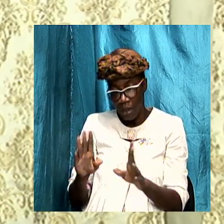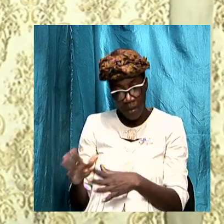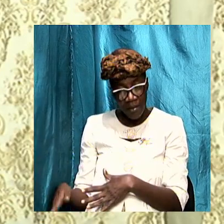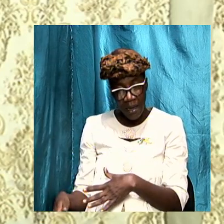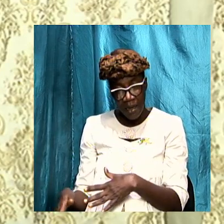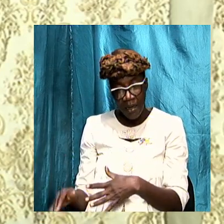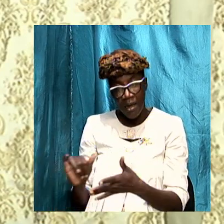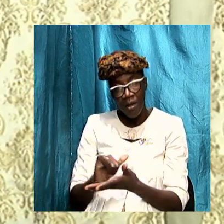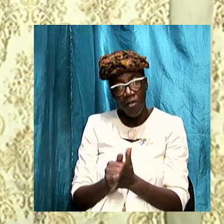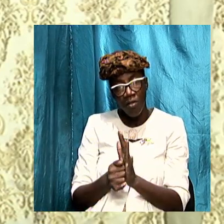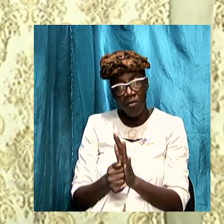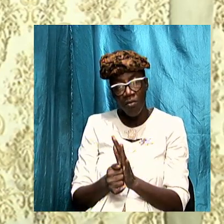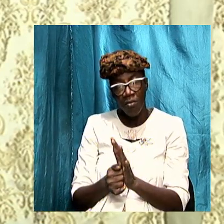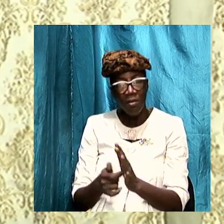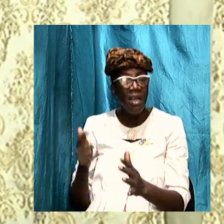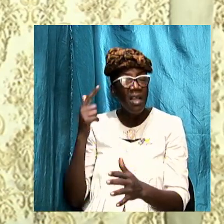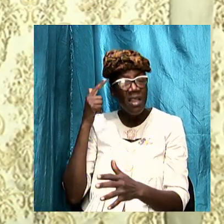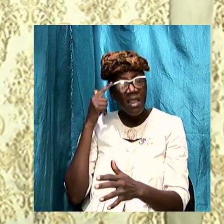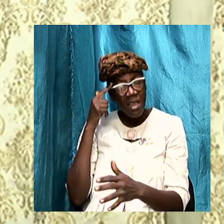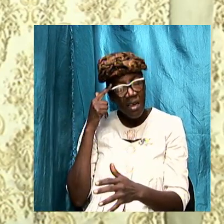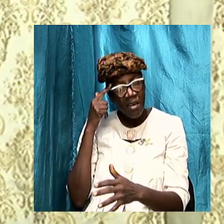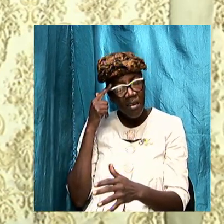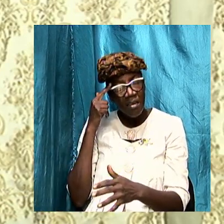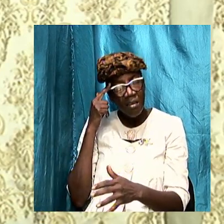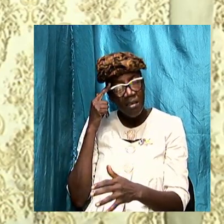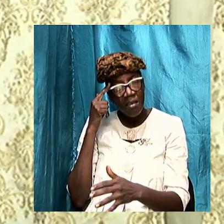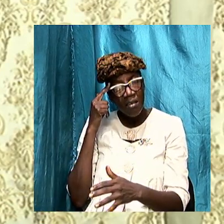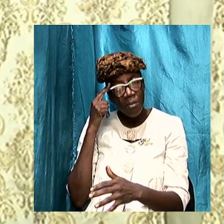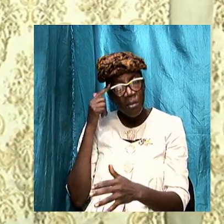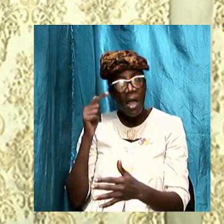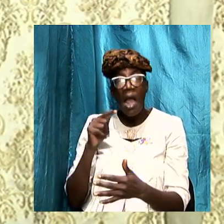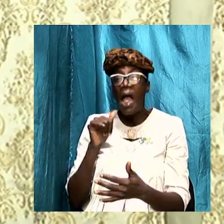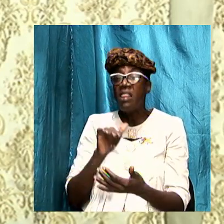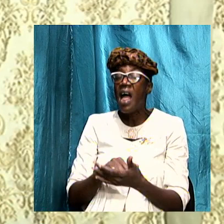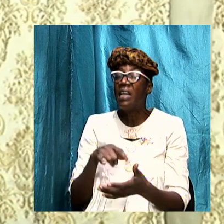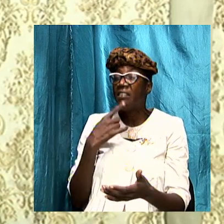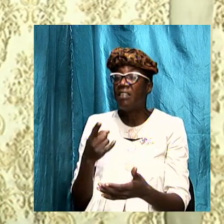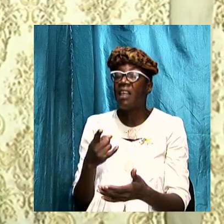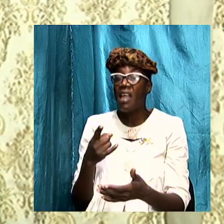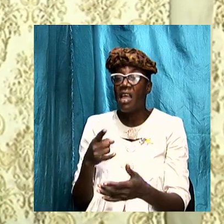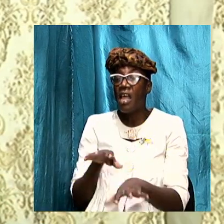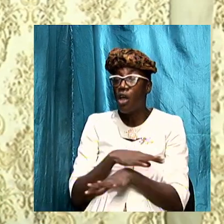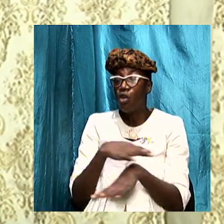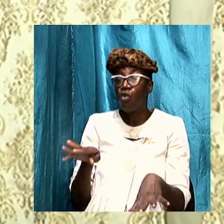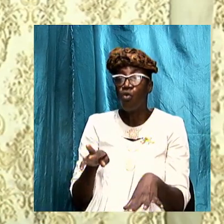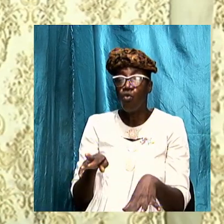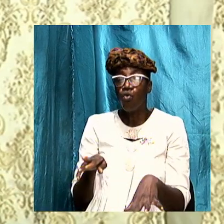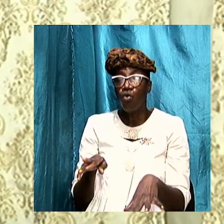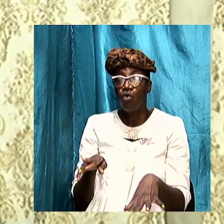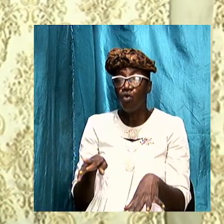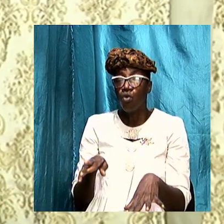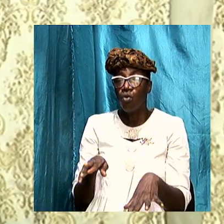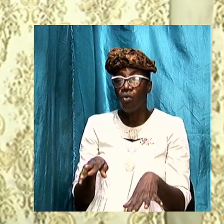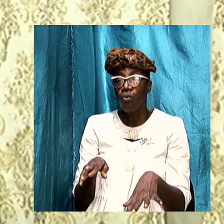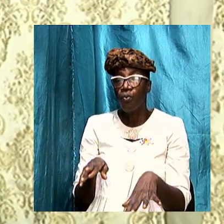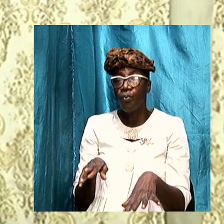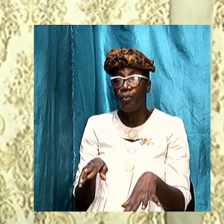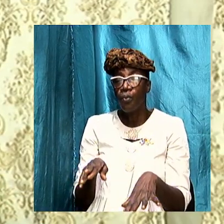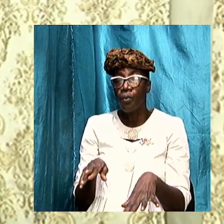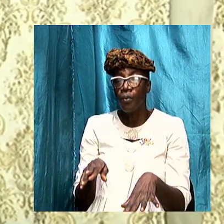those thoughts and positions that suggest that it ought not to be a book that we